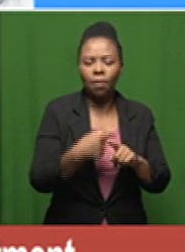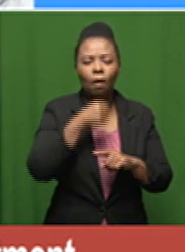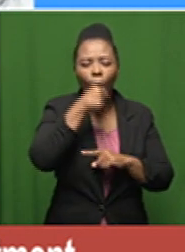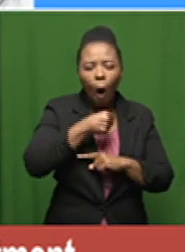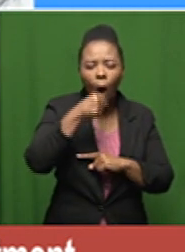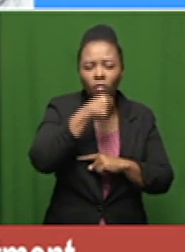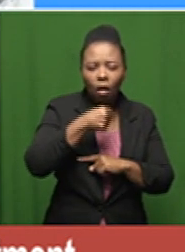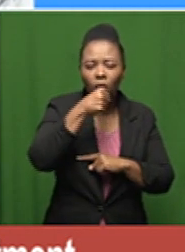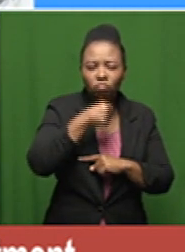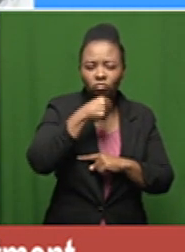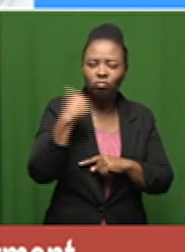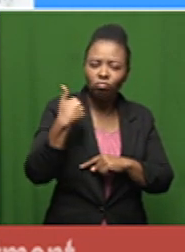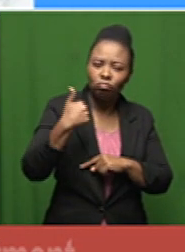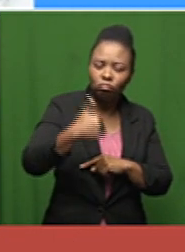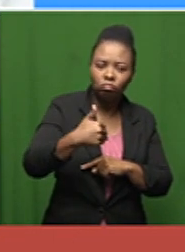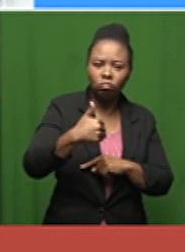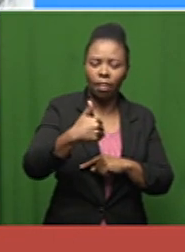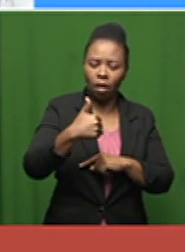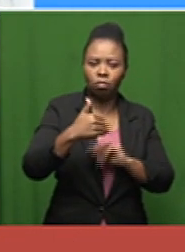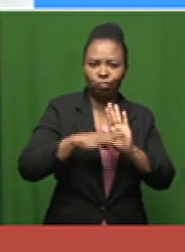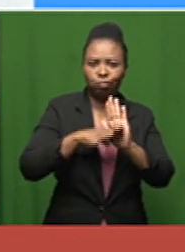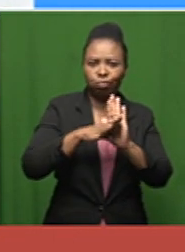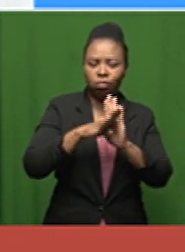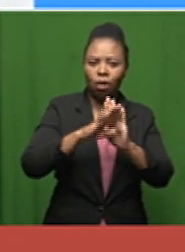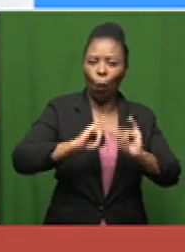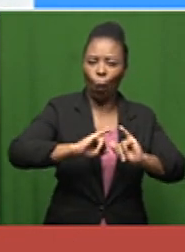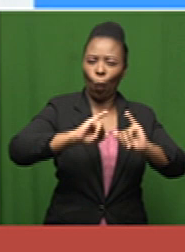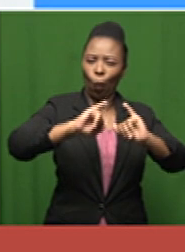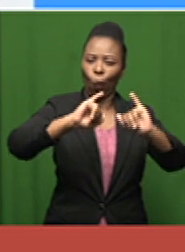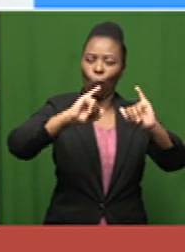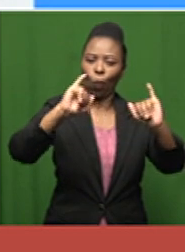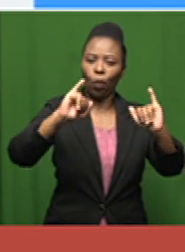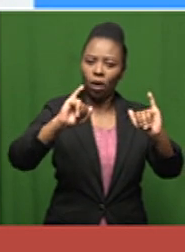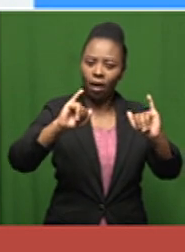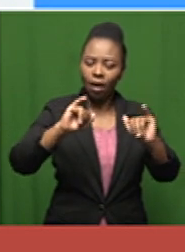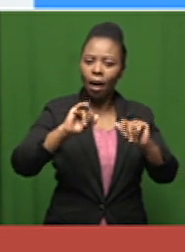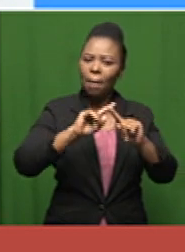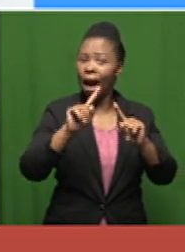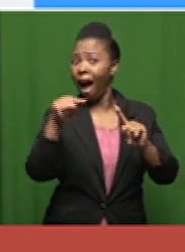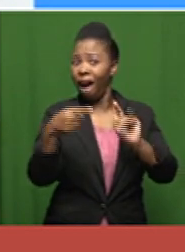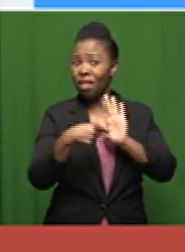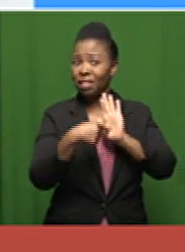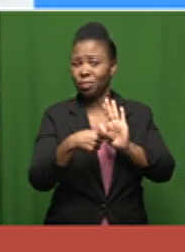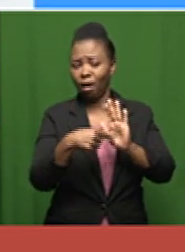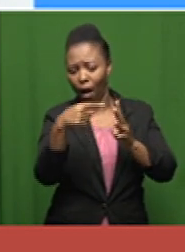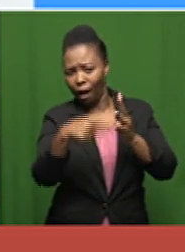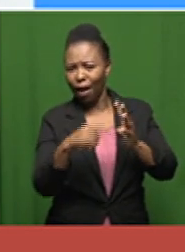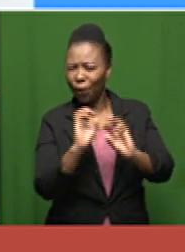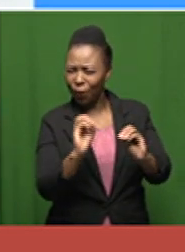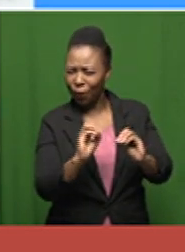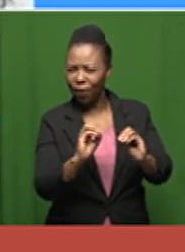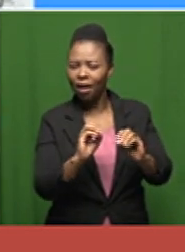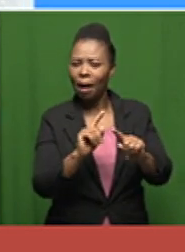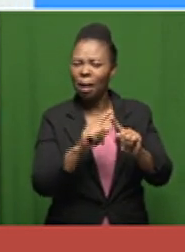it was just getting progressively worse while i had no other symptoms i decided no let me just go